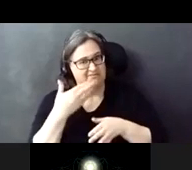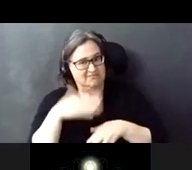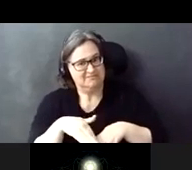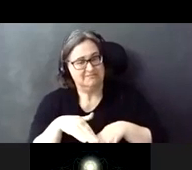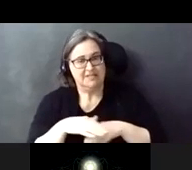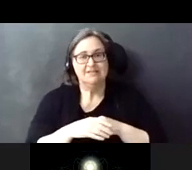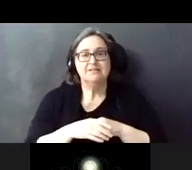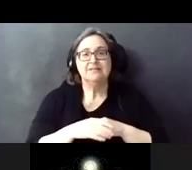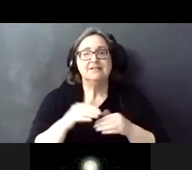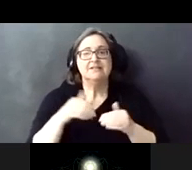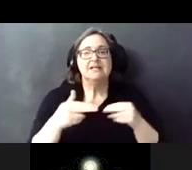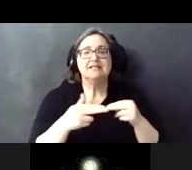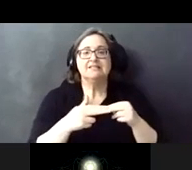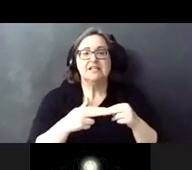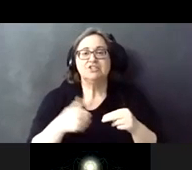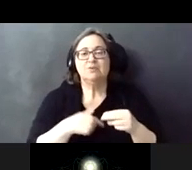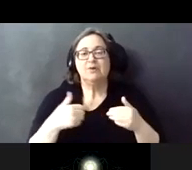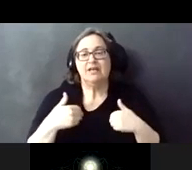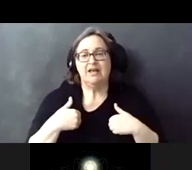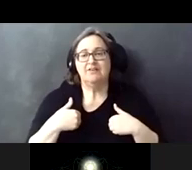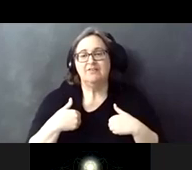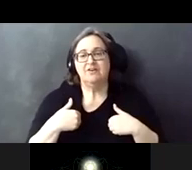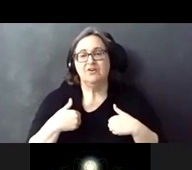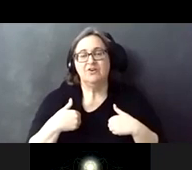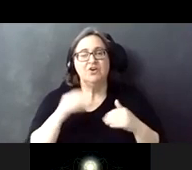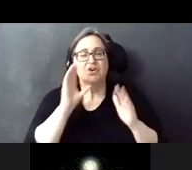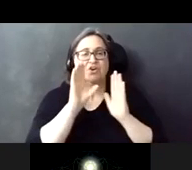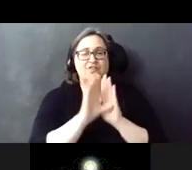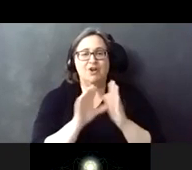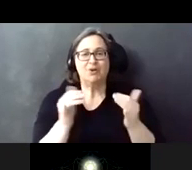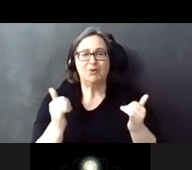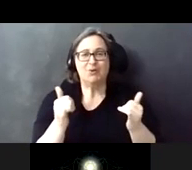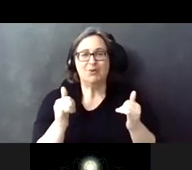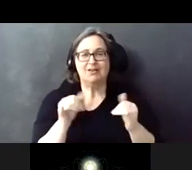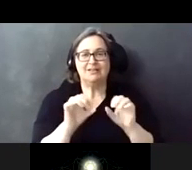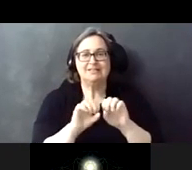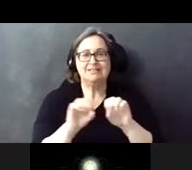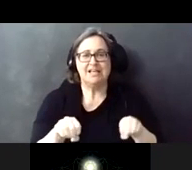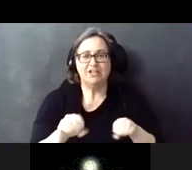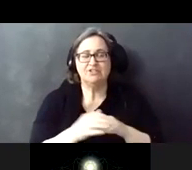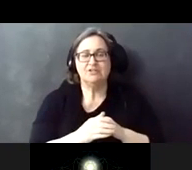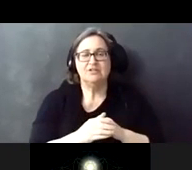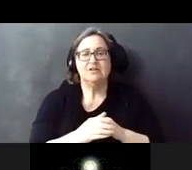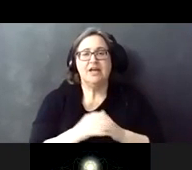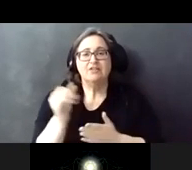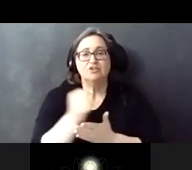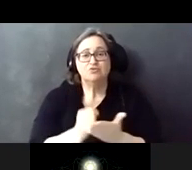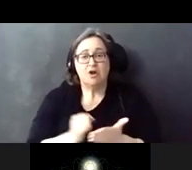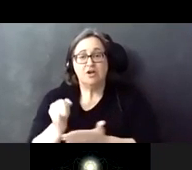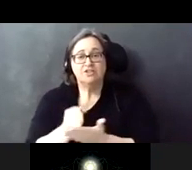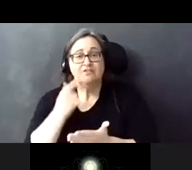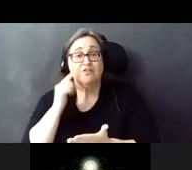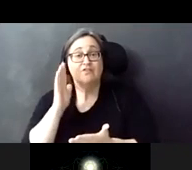the next set of slides we have are just a photo of the current station and then the renderings of the